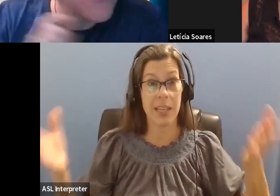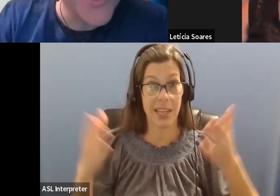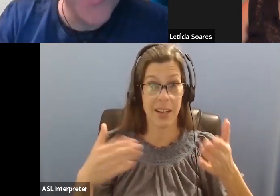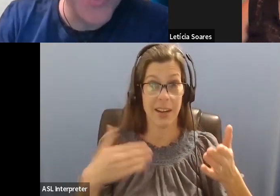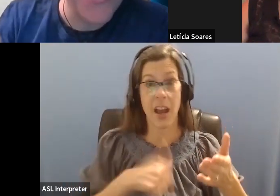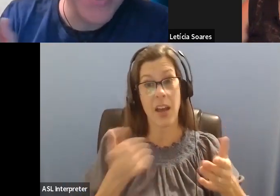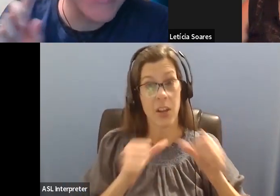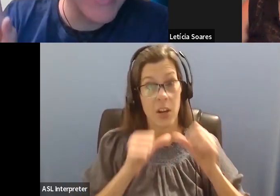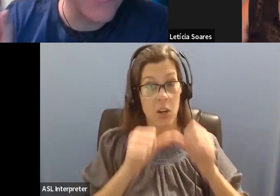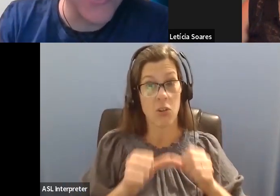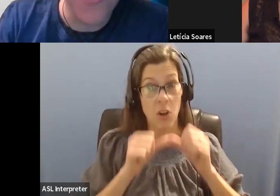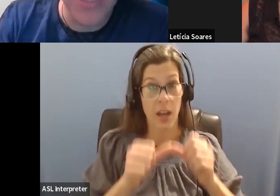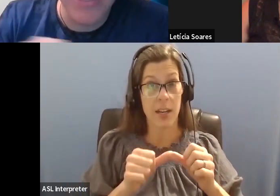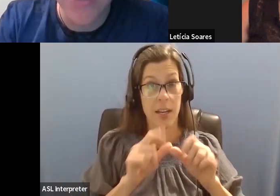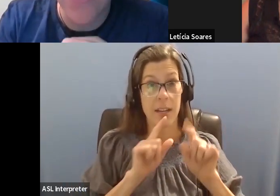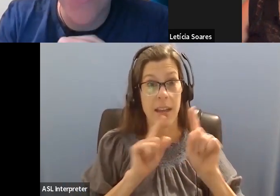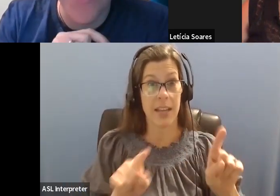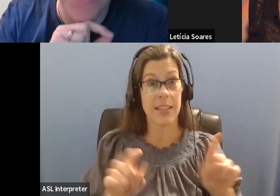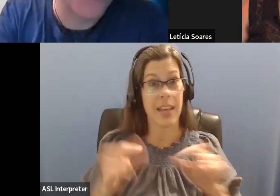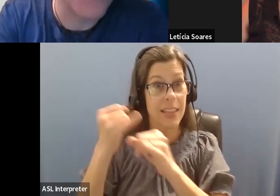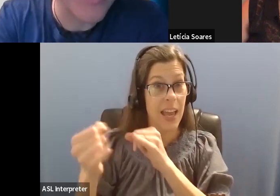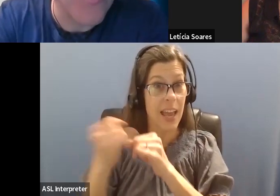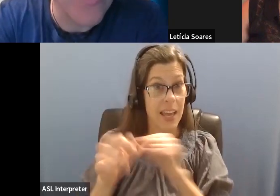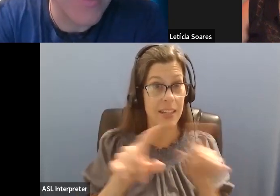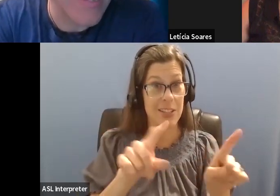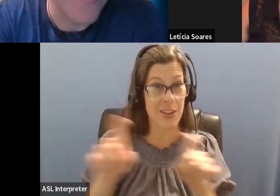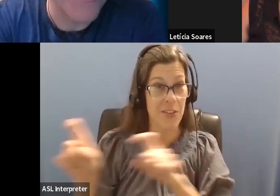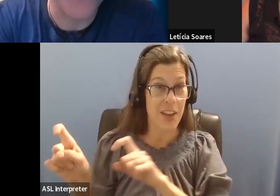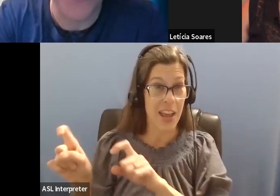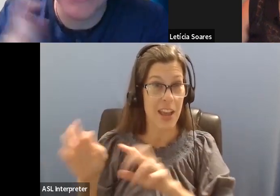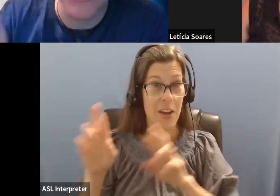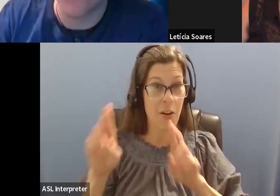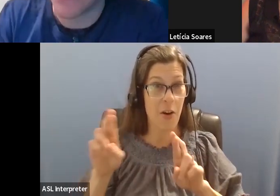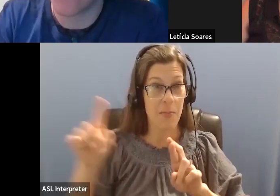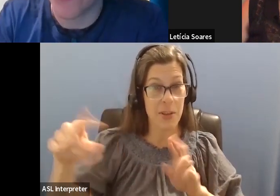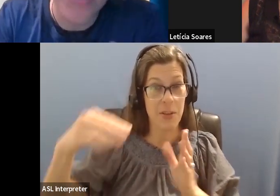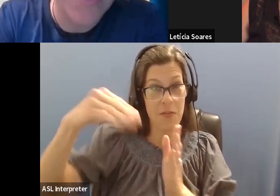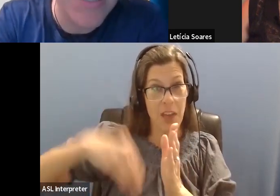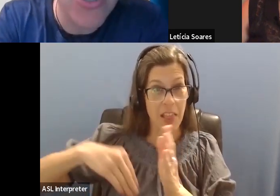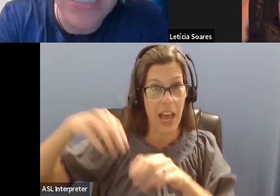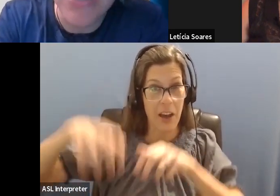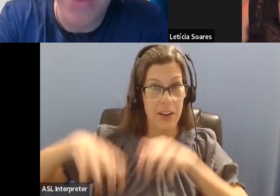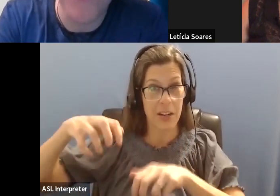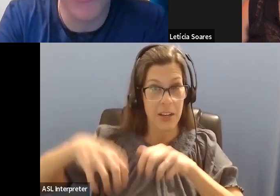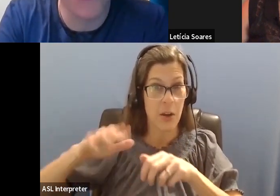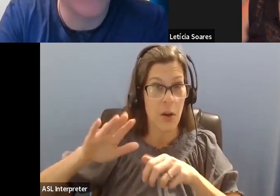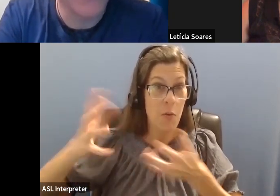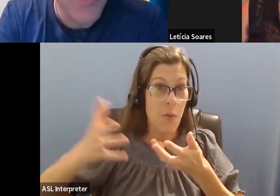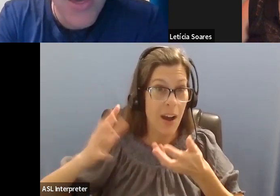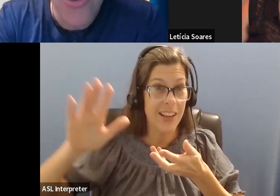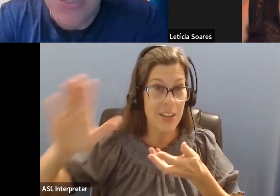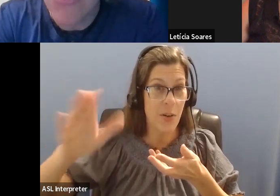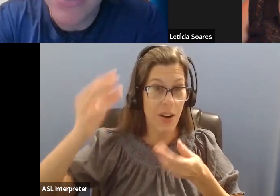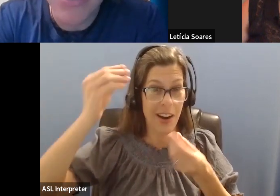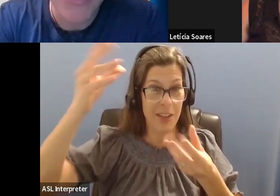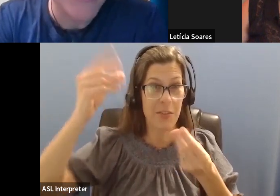illnesses, there is going to be a quick little survey at the end of this webinar. We really hope you fill it out because we're asking you there for your tips and tricks about birding with